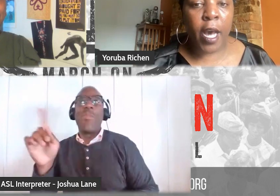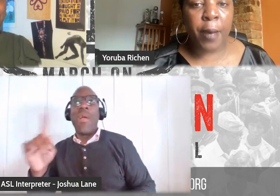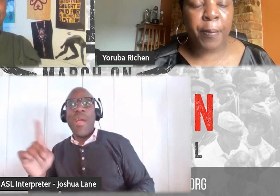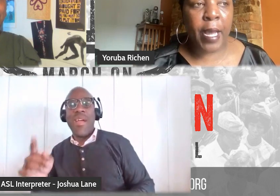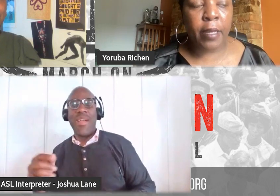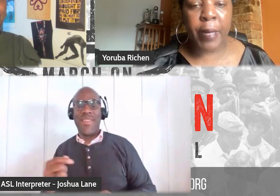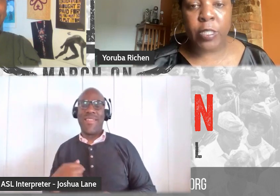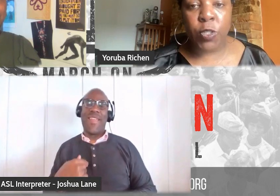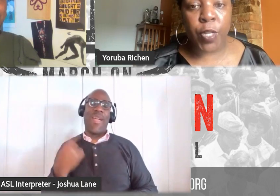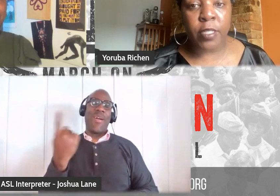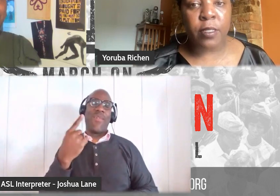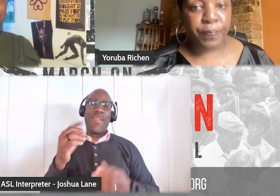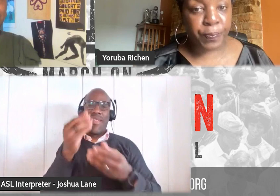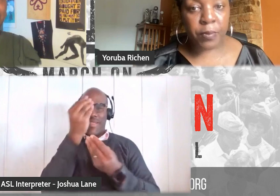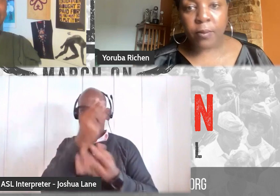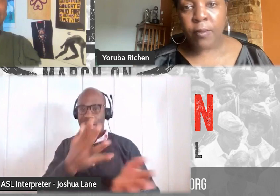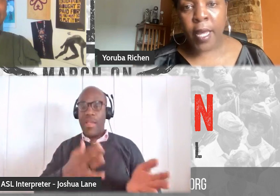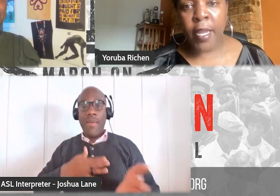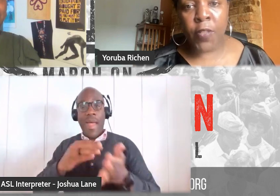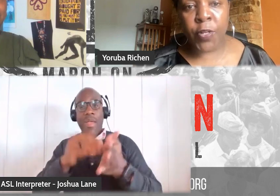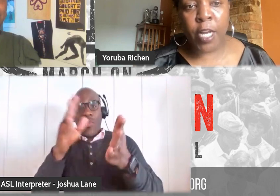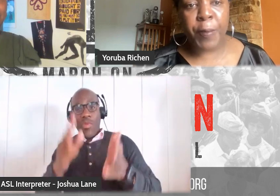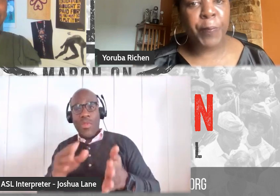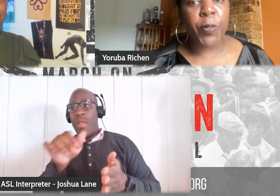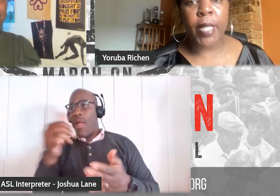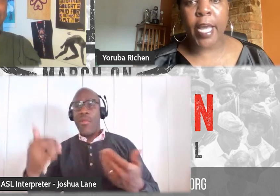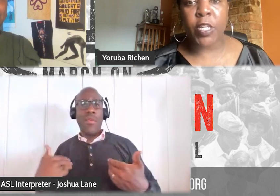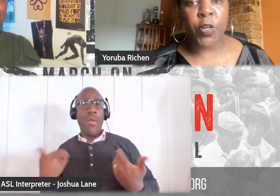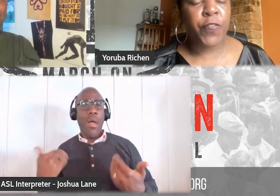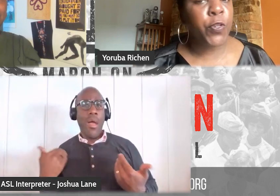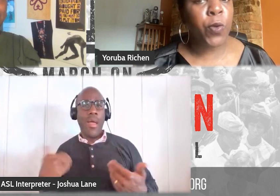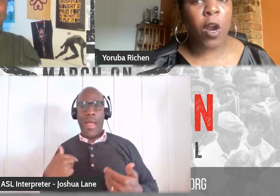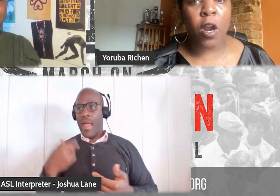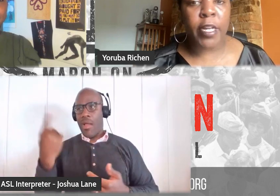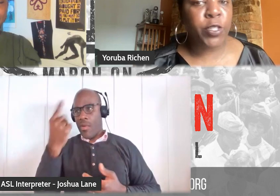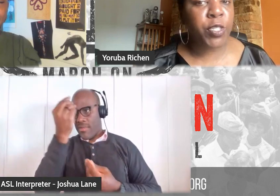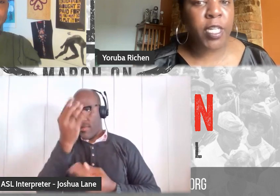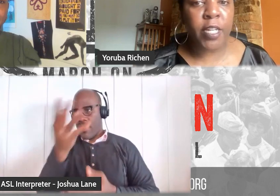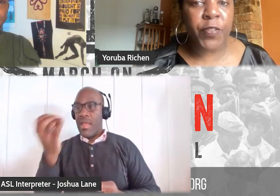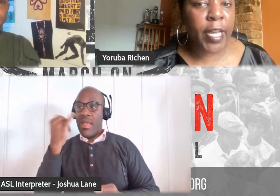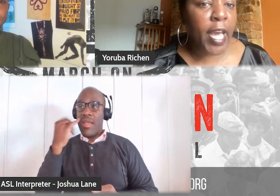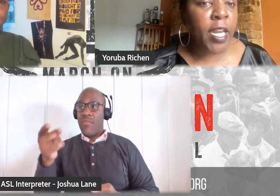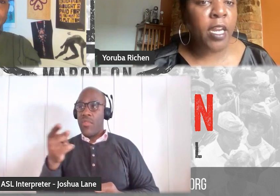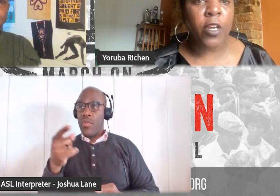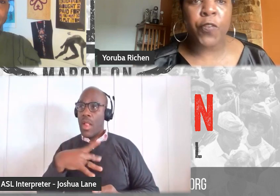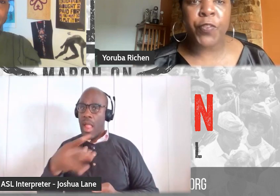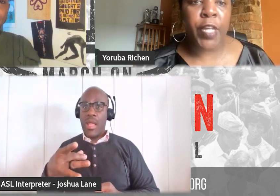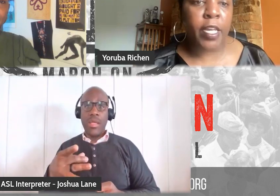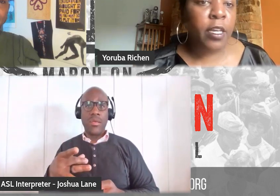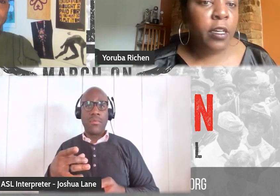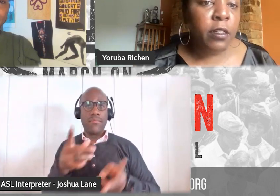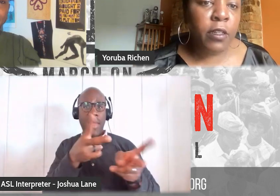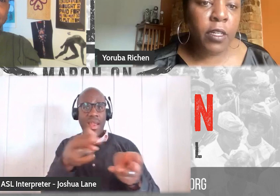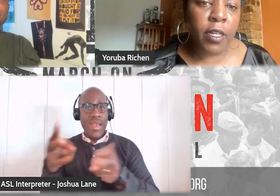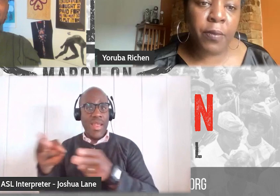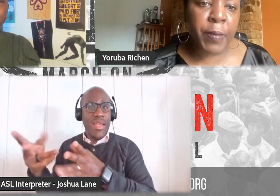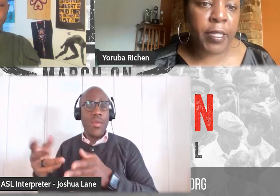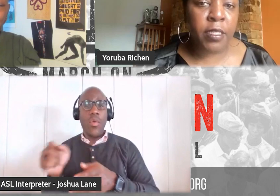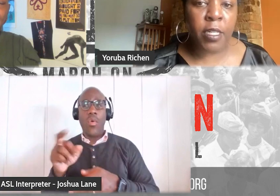my students and other young people, like, you know, are interested, if you like editing or if you like